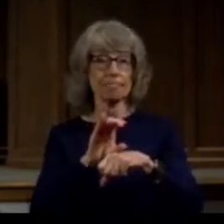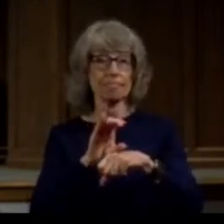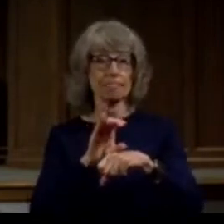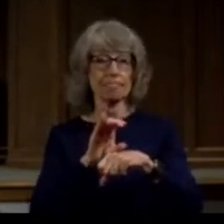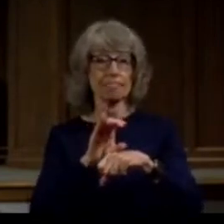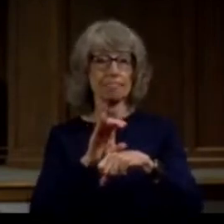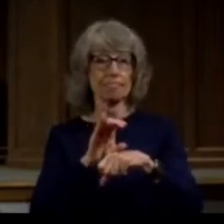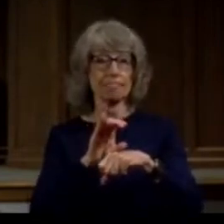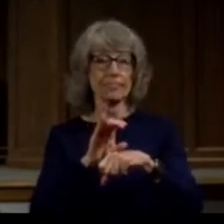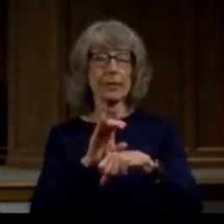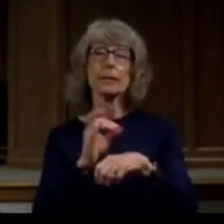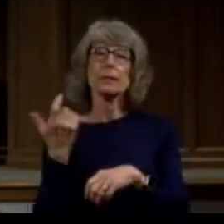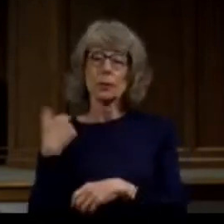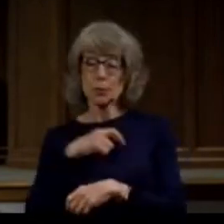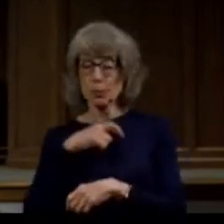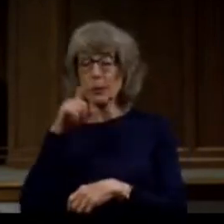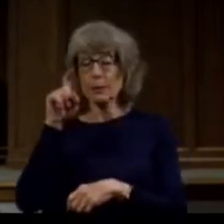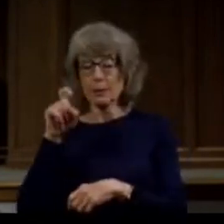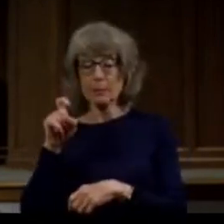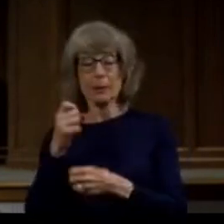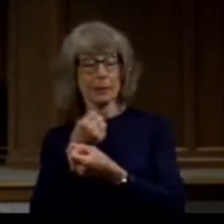then we should love the church